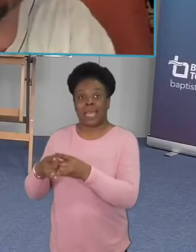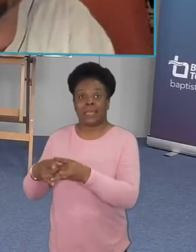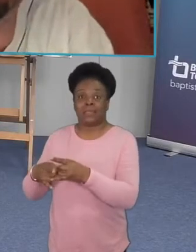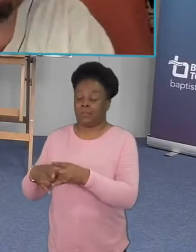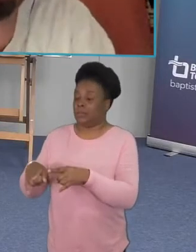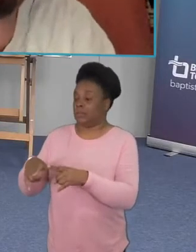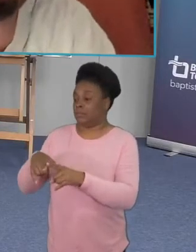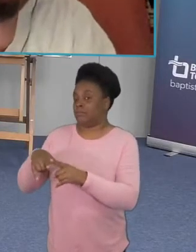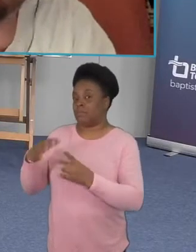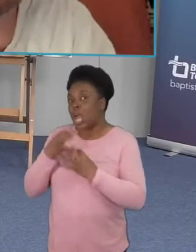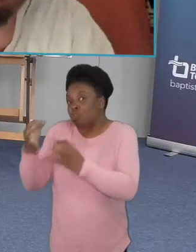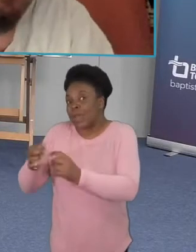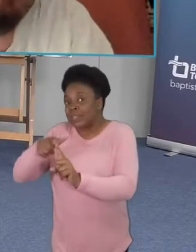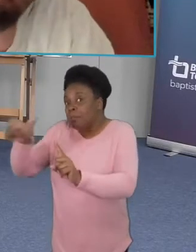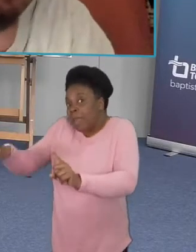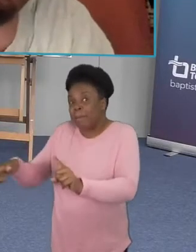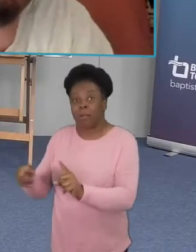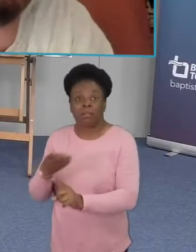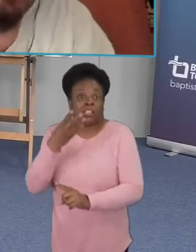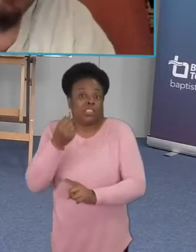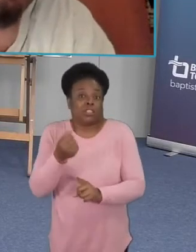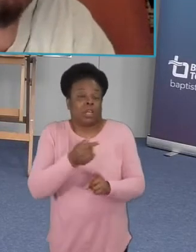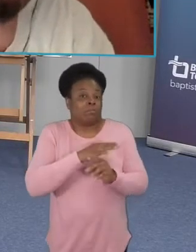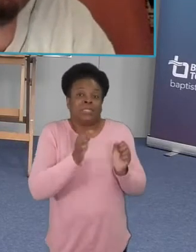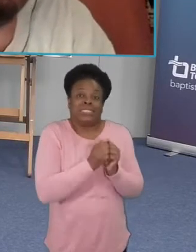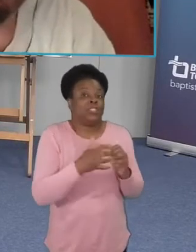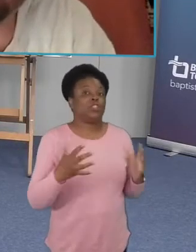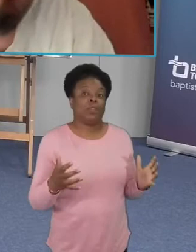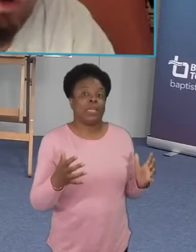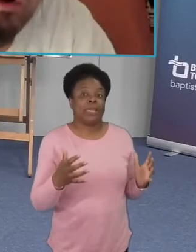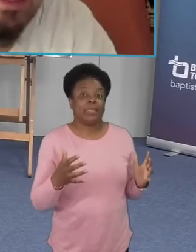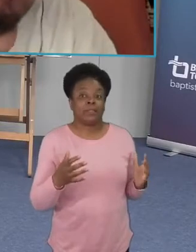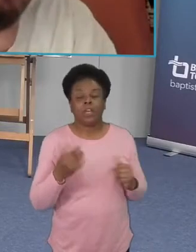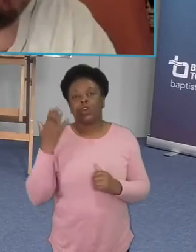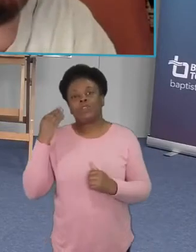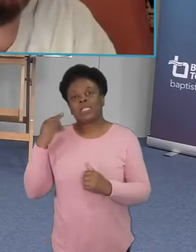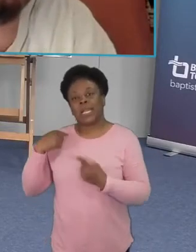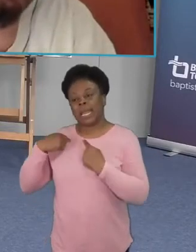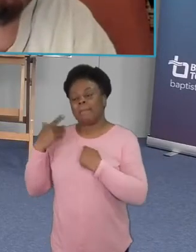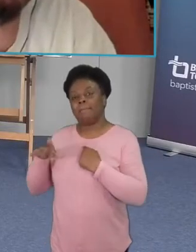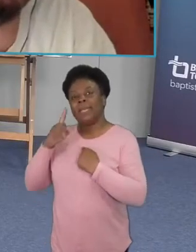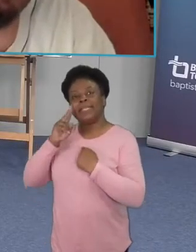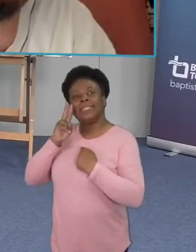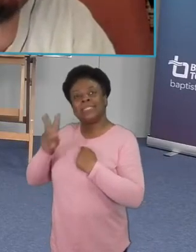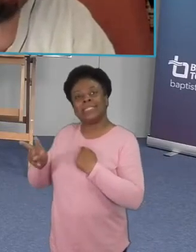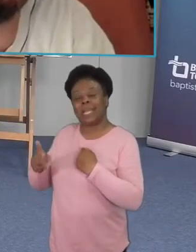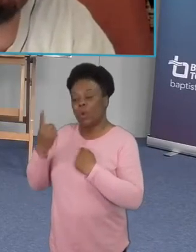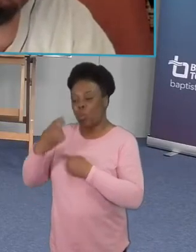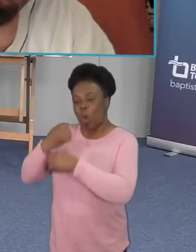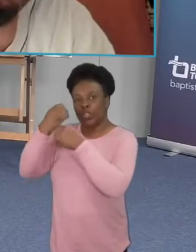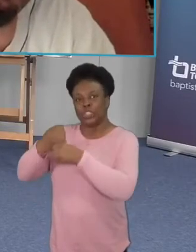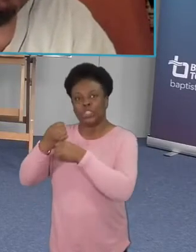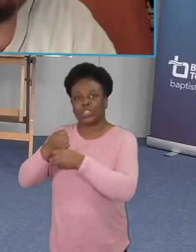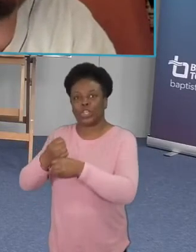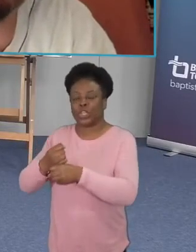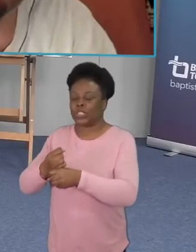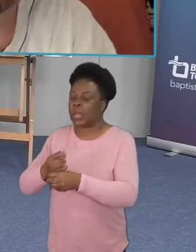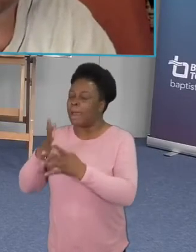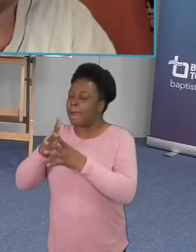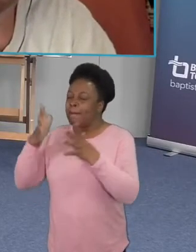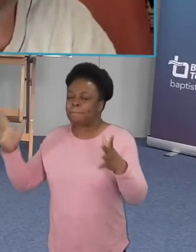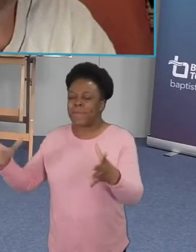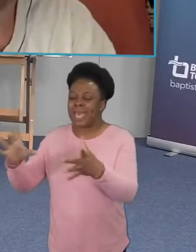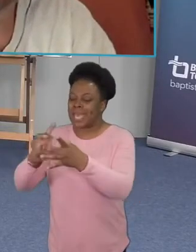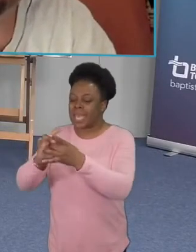i grew up in we've just seen a devastating split where they weren't able to hold that tension and disagree and